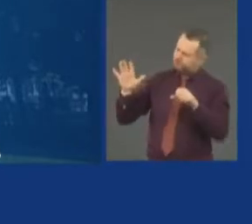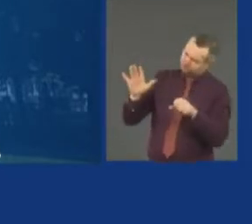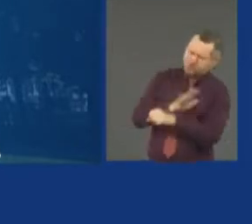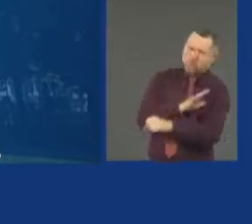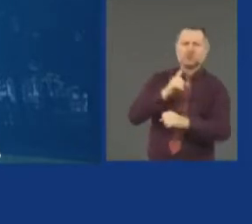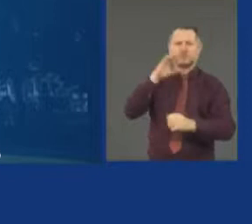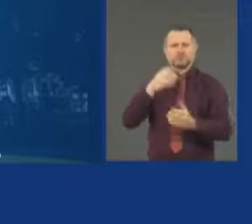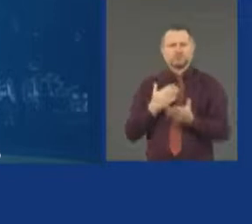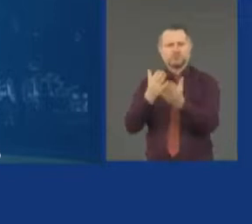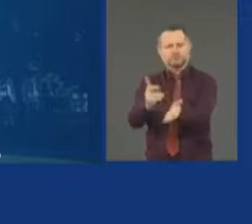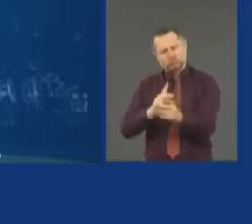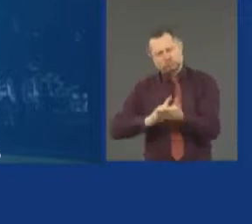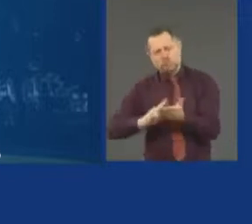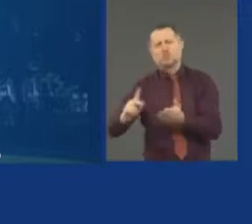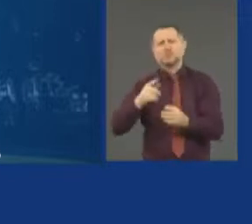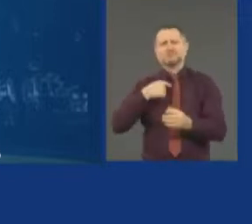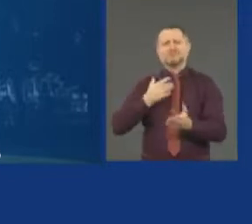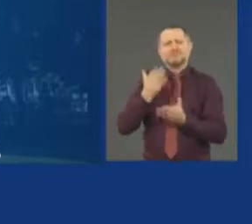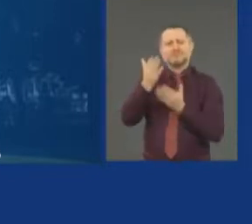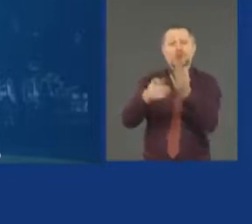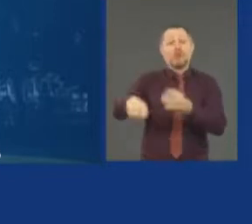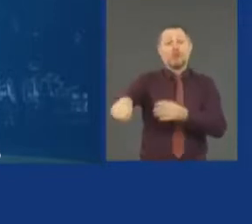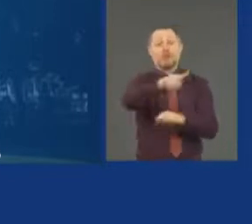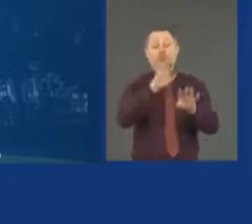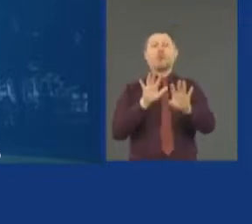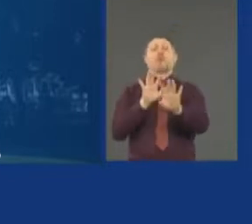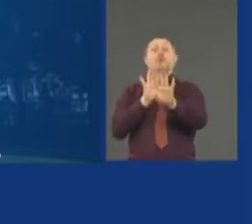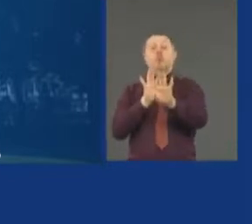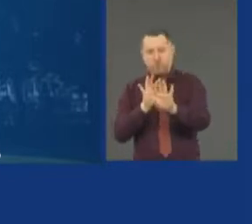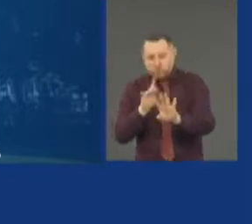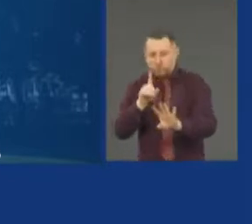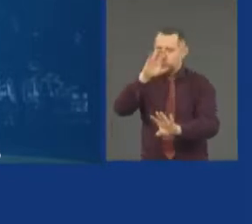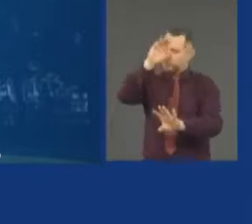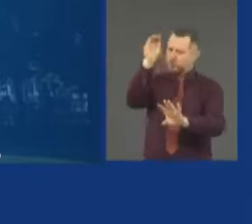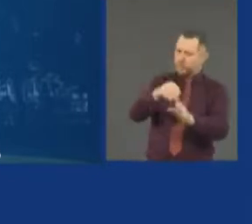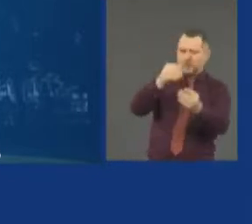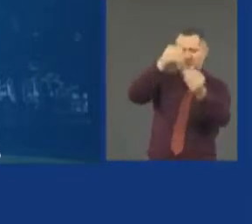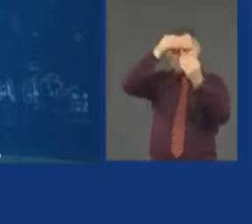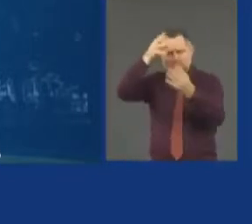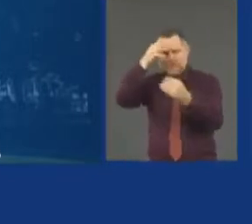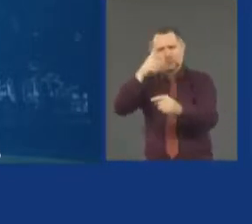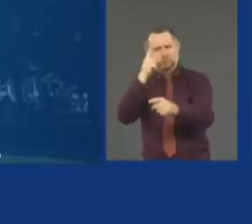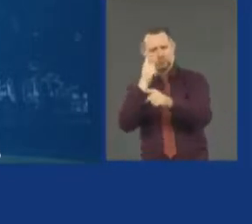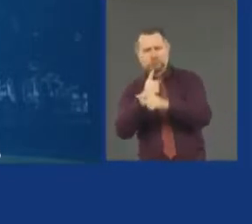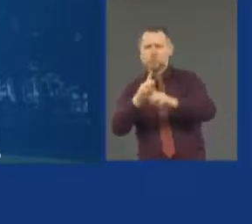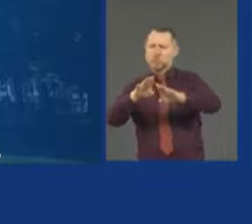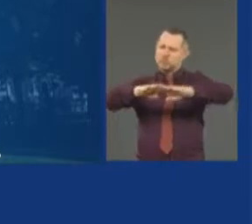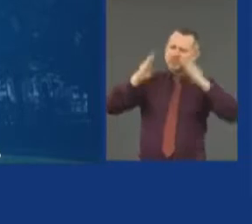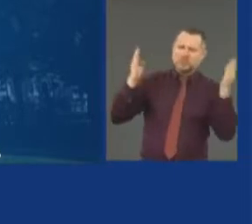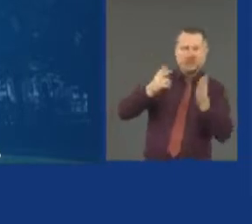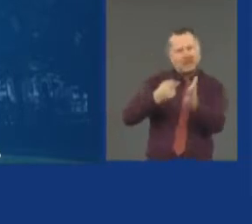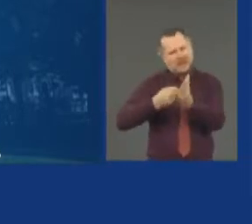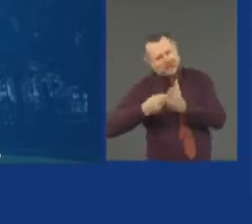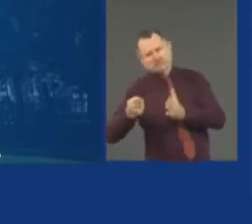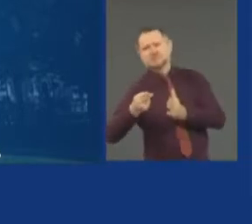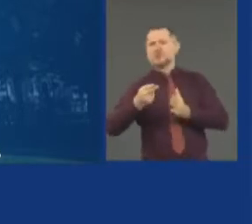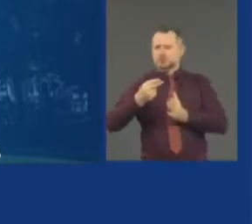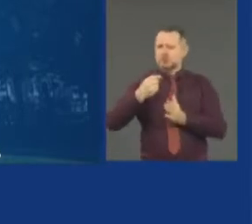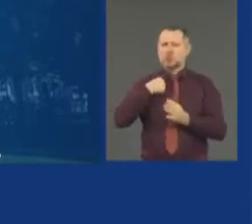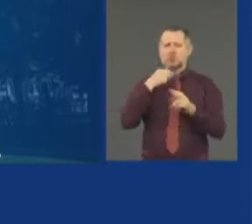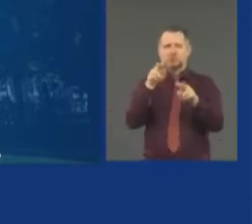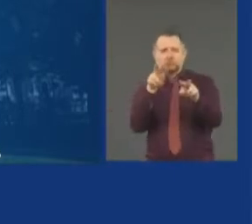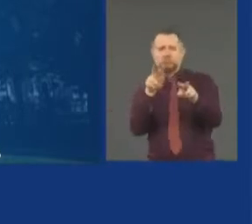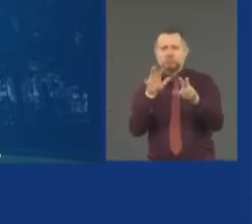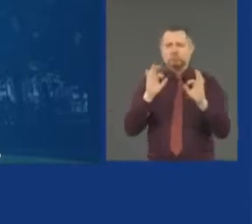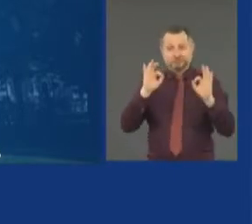% open and honest. You then offer a plan after you give the facts,